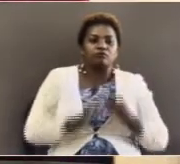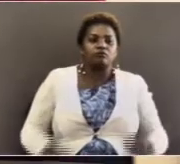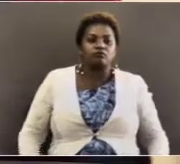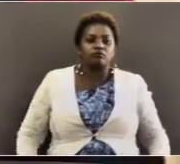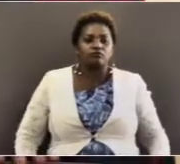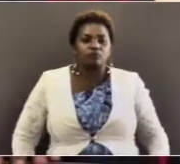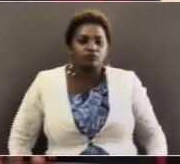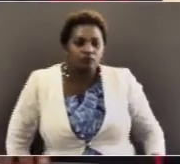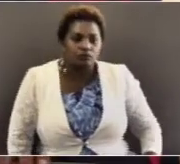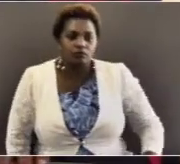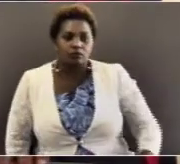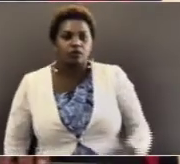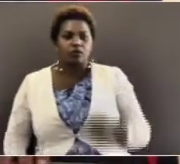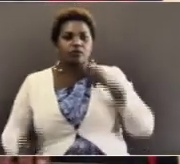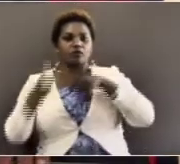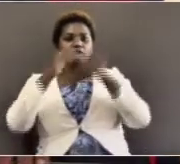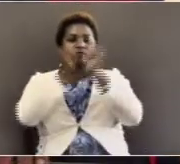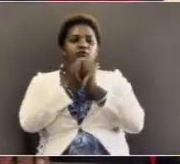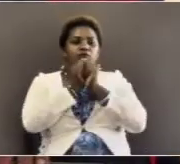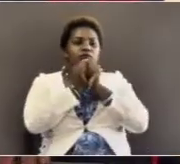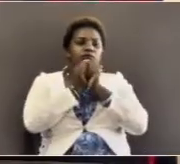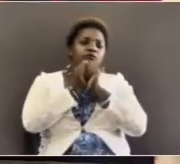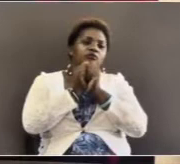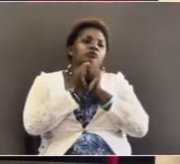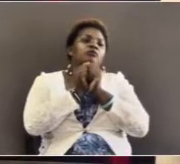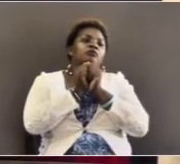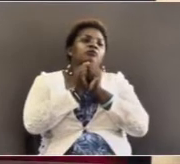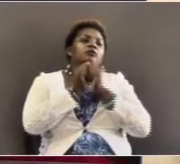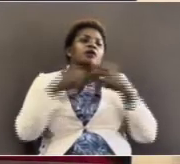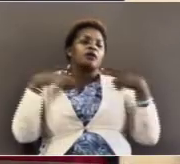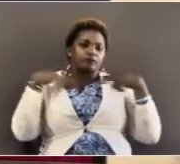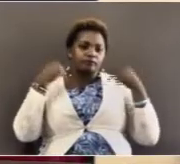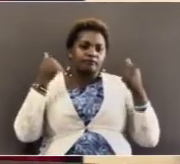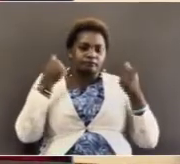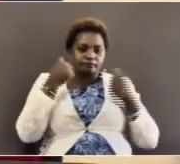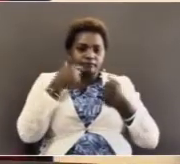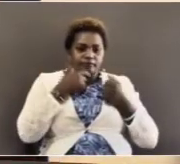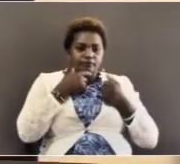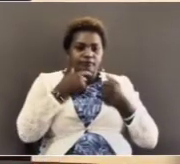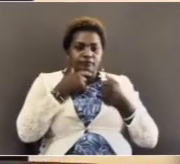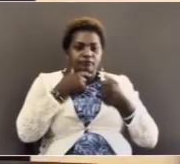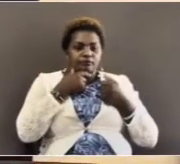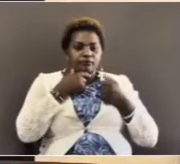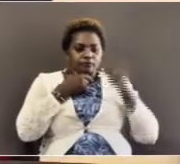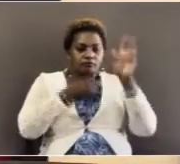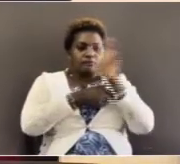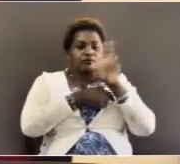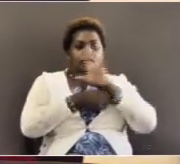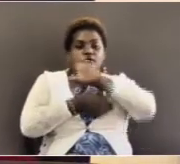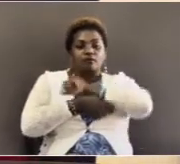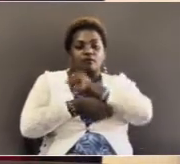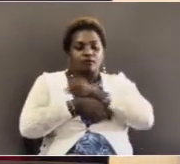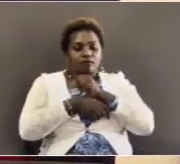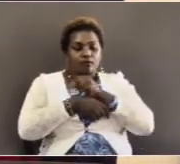And they went to the eleven and said, he has risen. He has appeared to